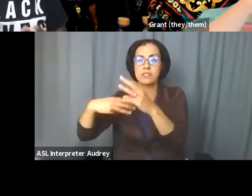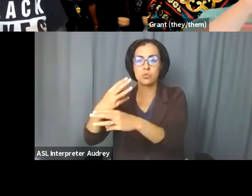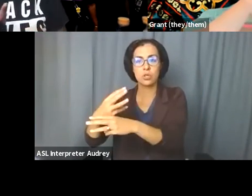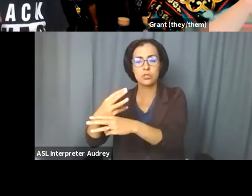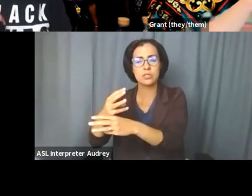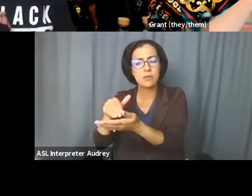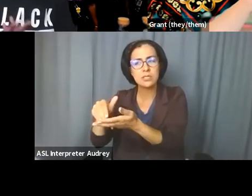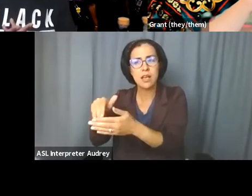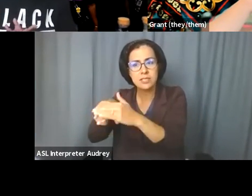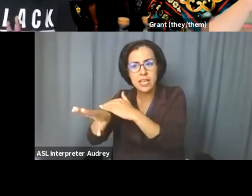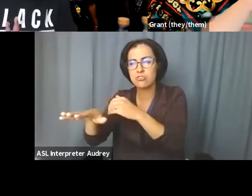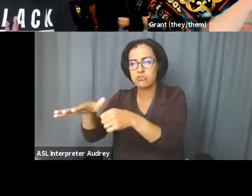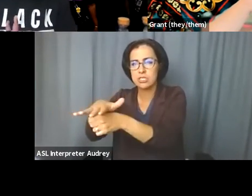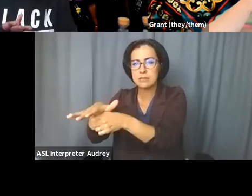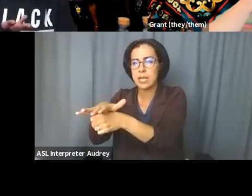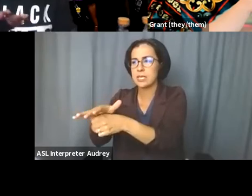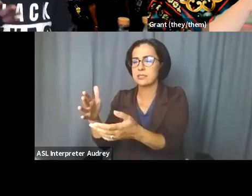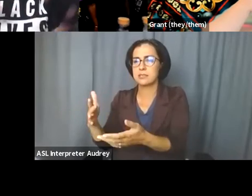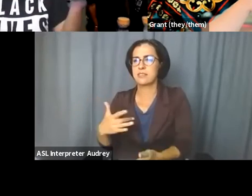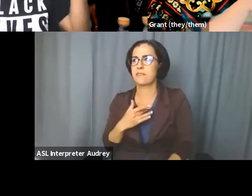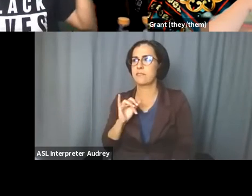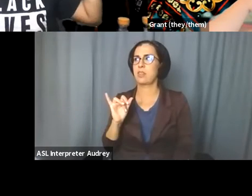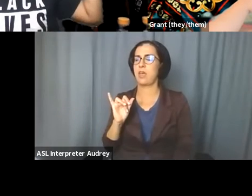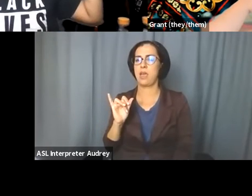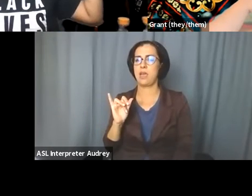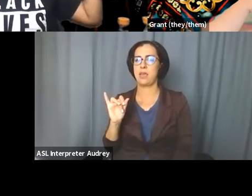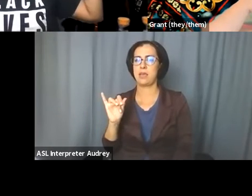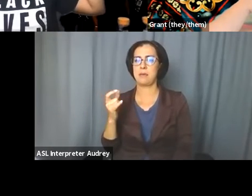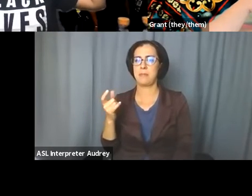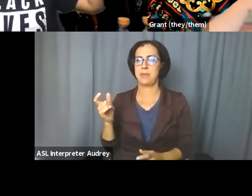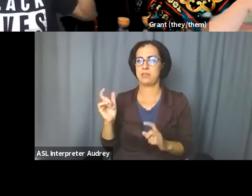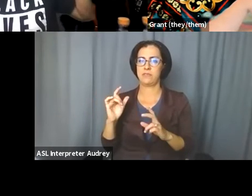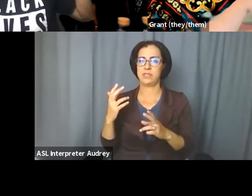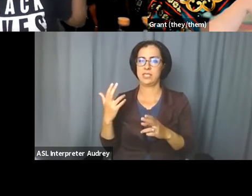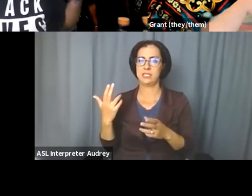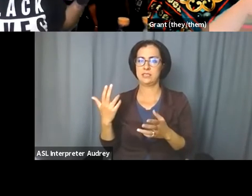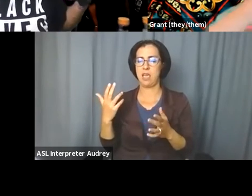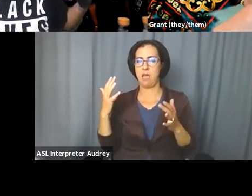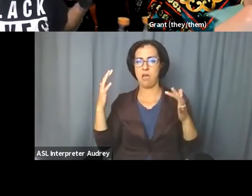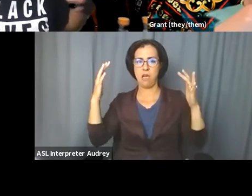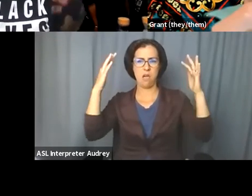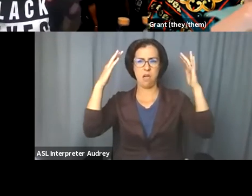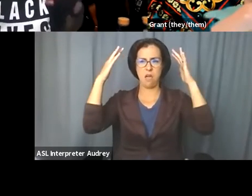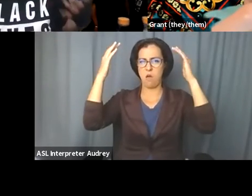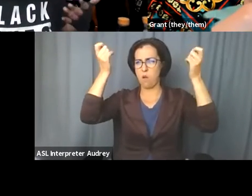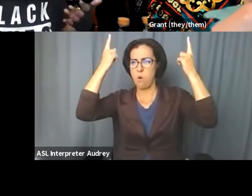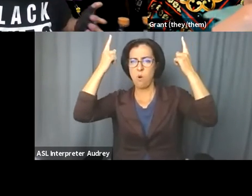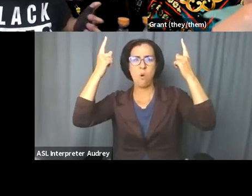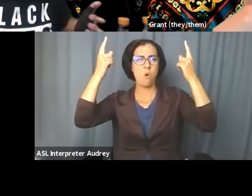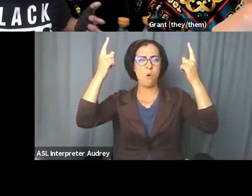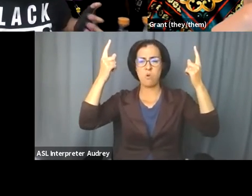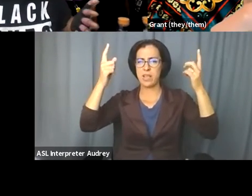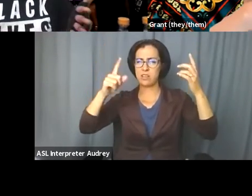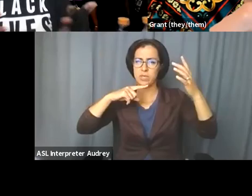spaces that made me feel like perhaps I'd been given this sort of hype understanding of what the world was a hyperbolic